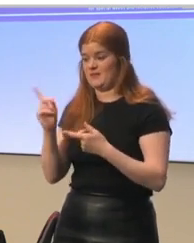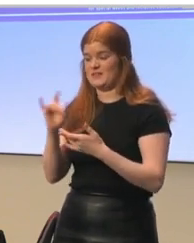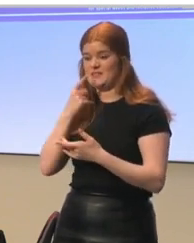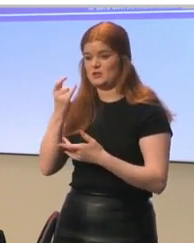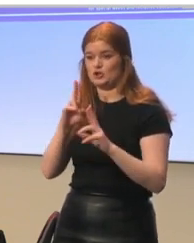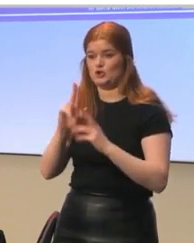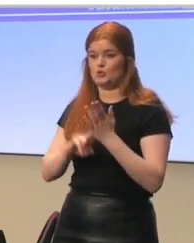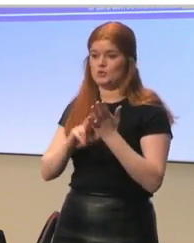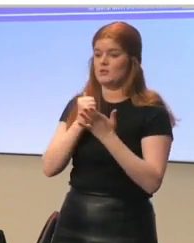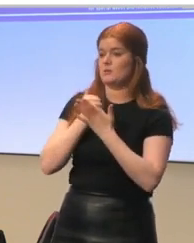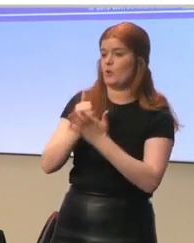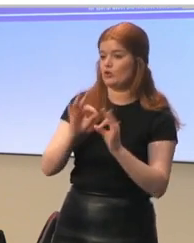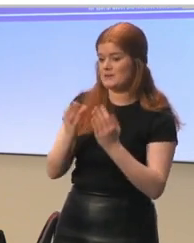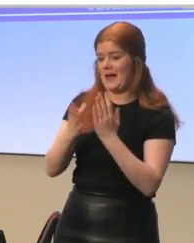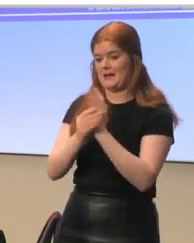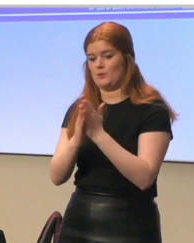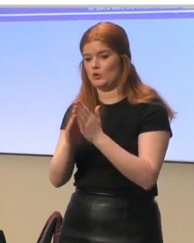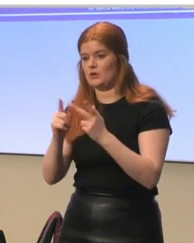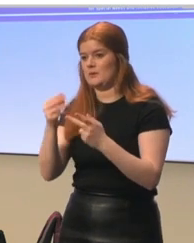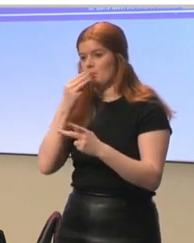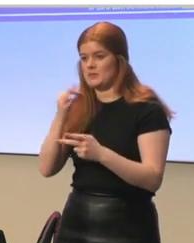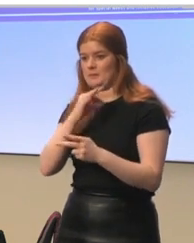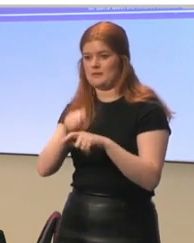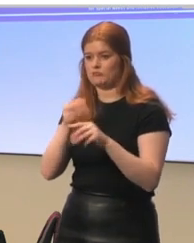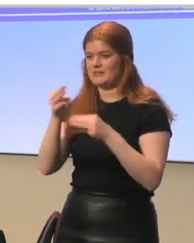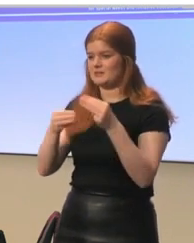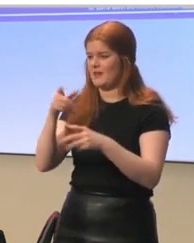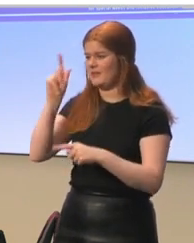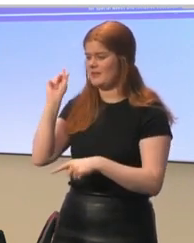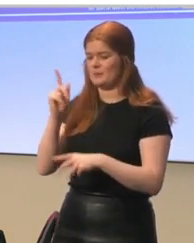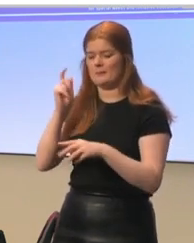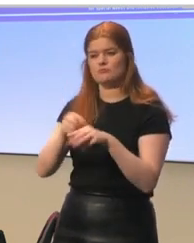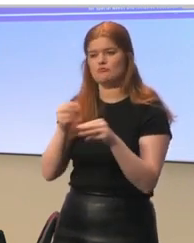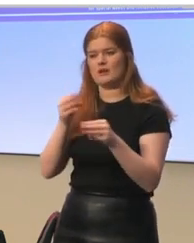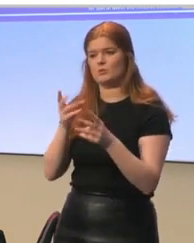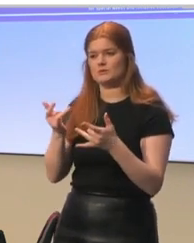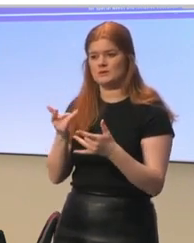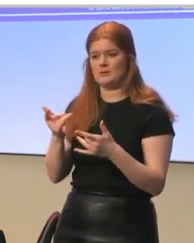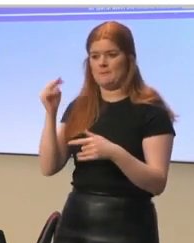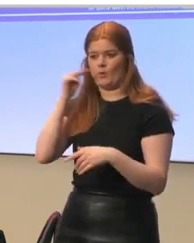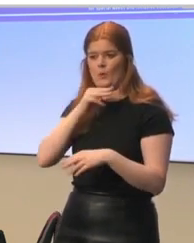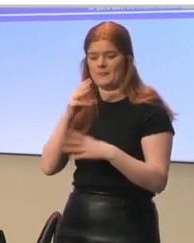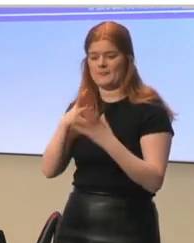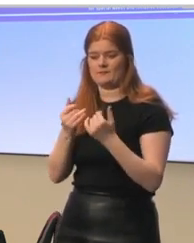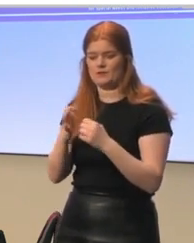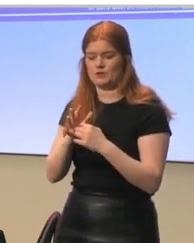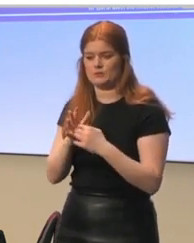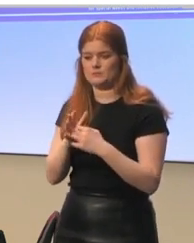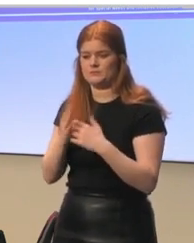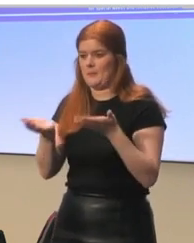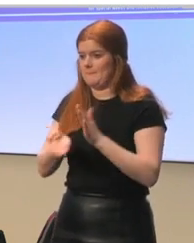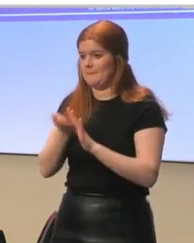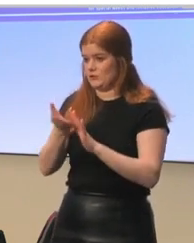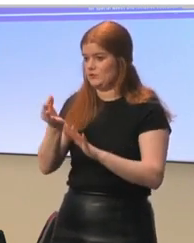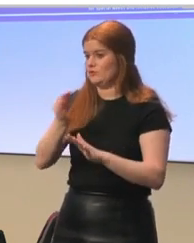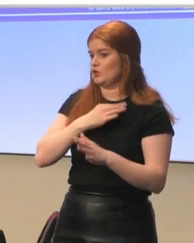handbooks, and a compendium of promising practices. Here, I think the promising practices is a really important thing. Building on